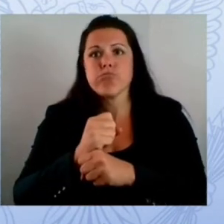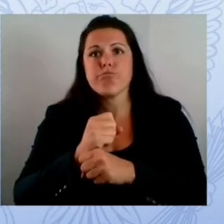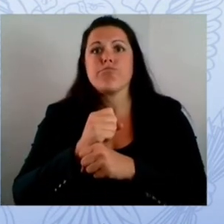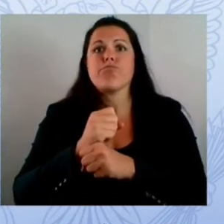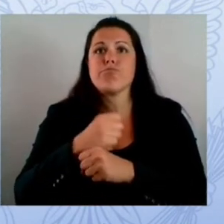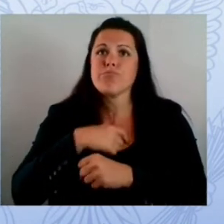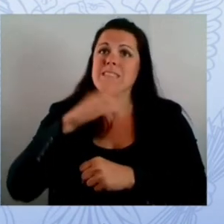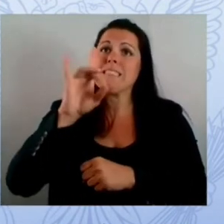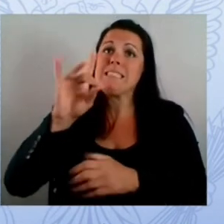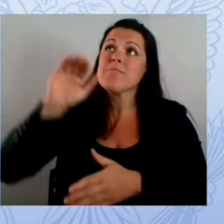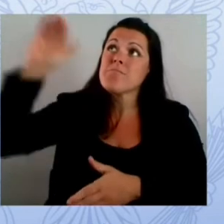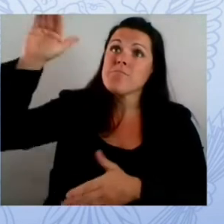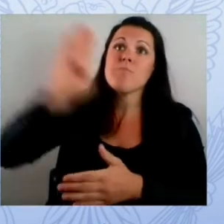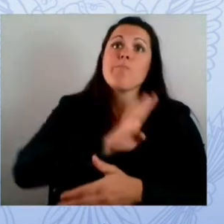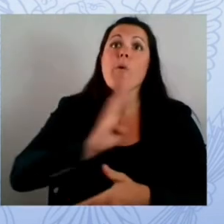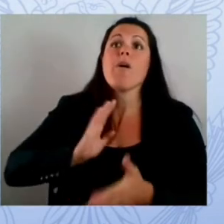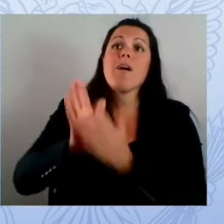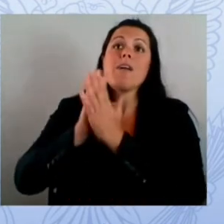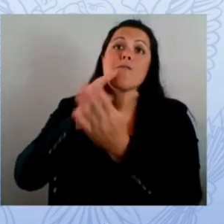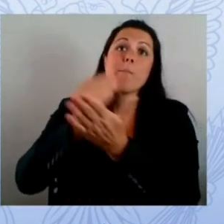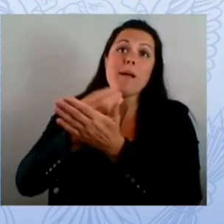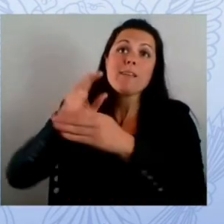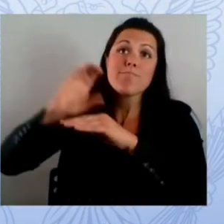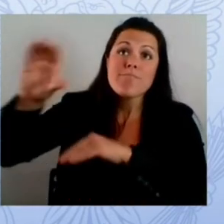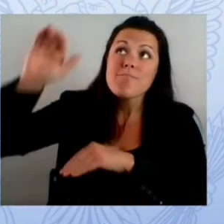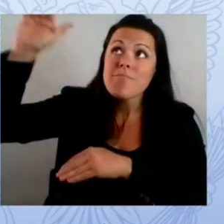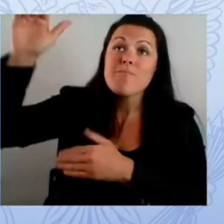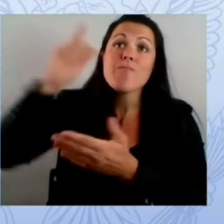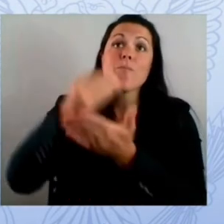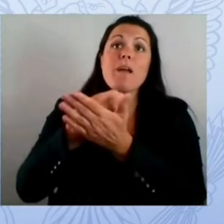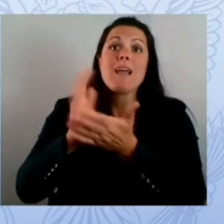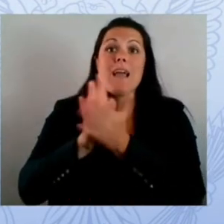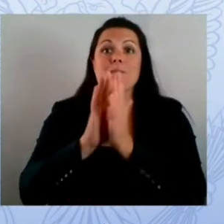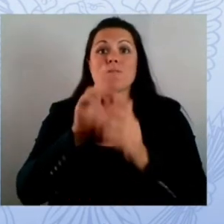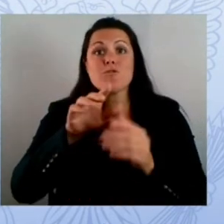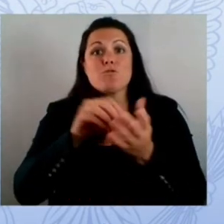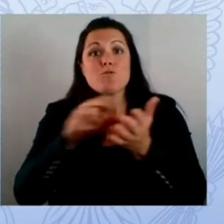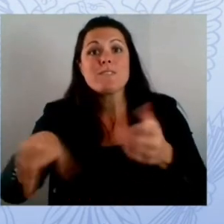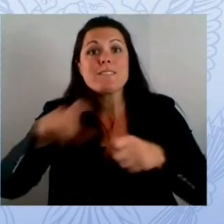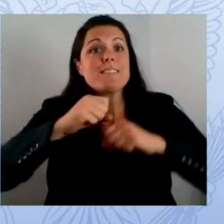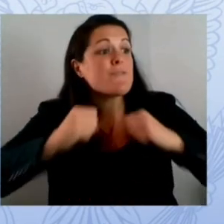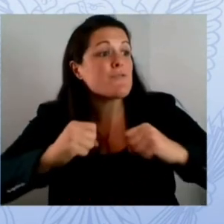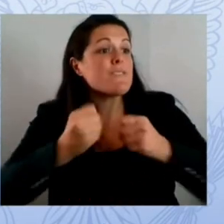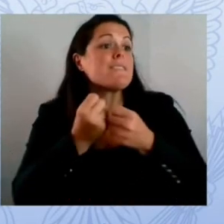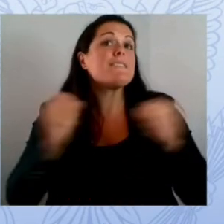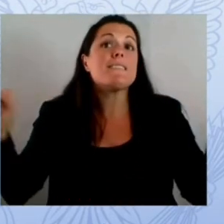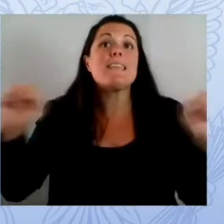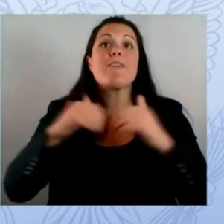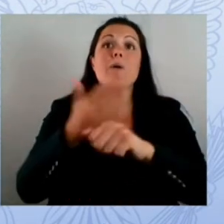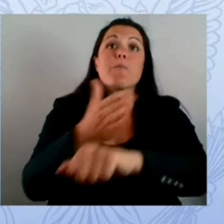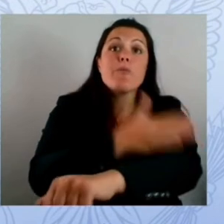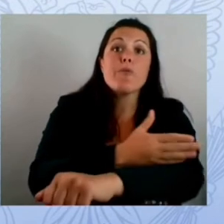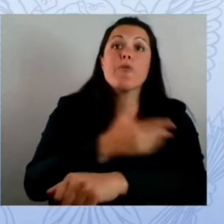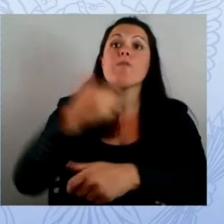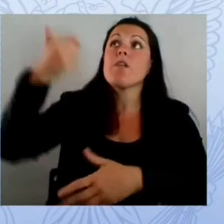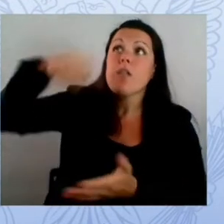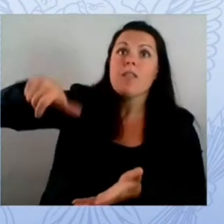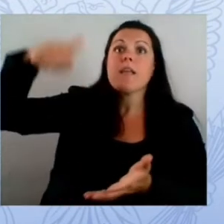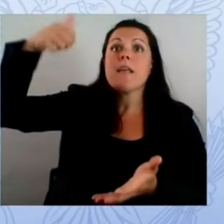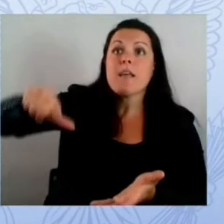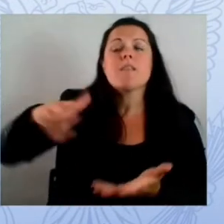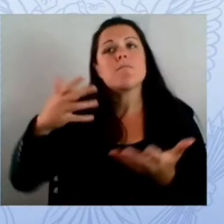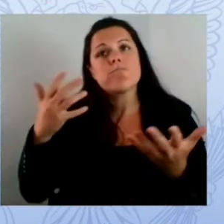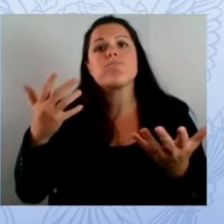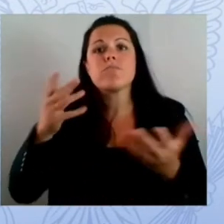putting out is helping and understanding the context in which our leaders are leading and since vendors have an important role to play